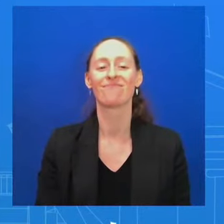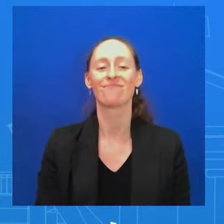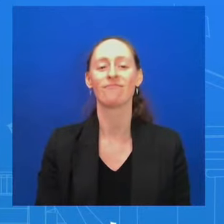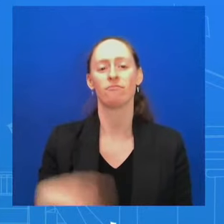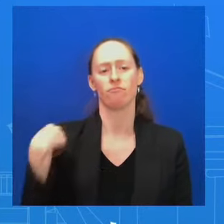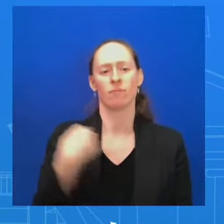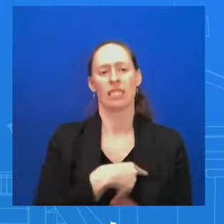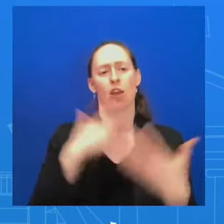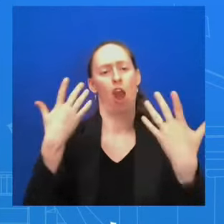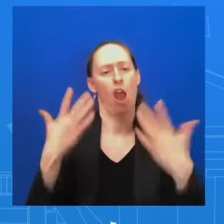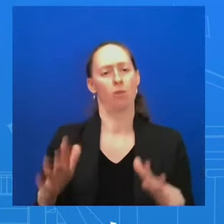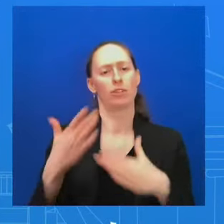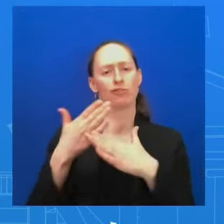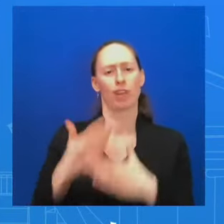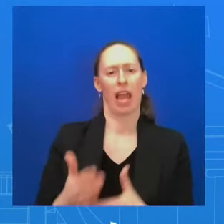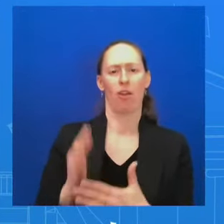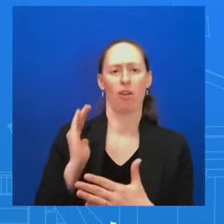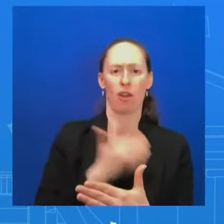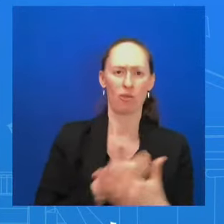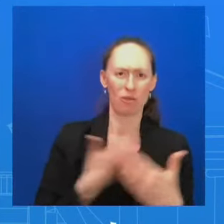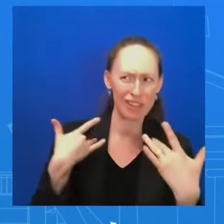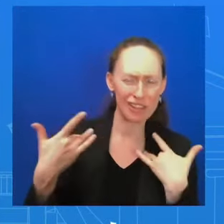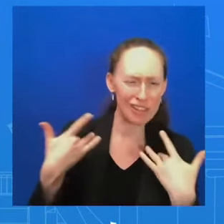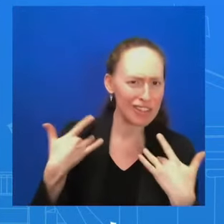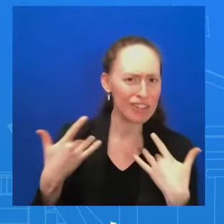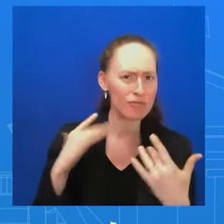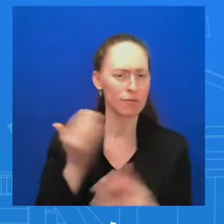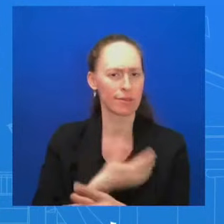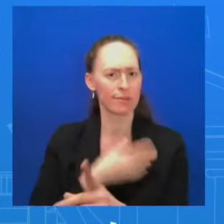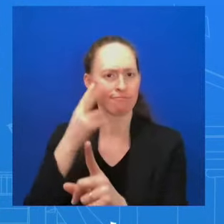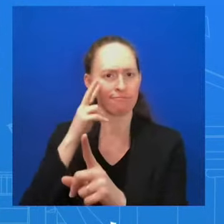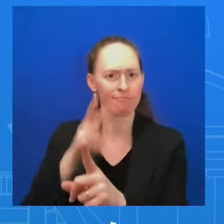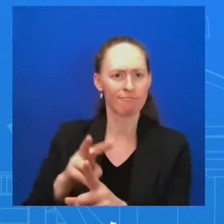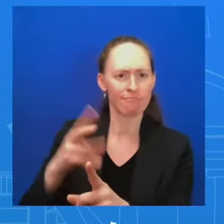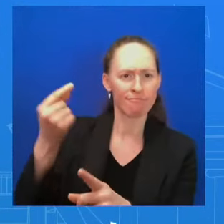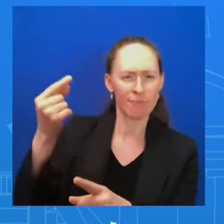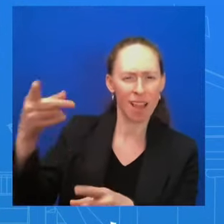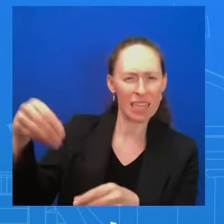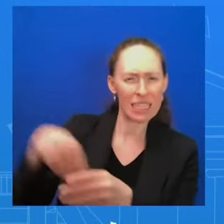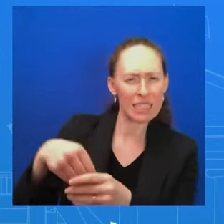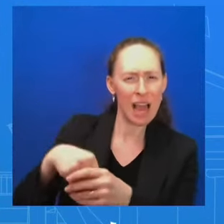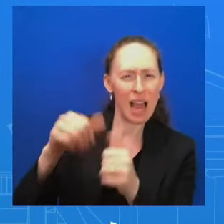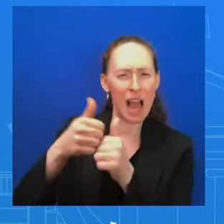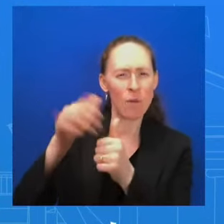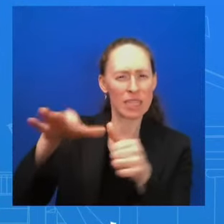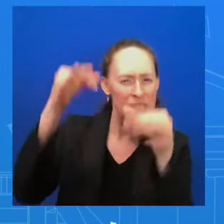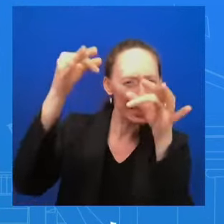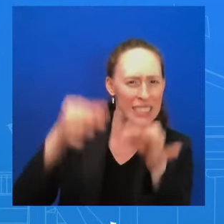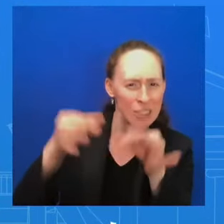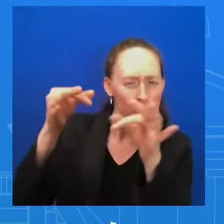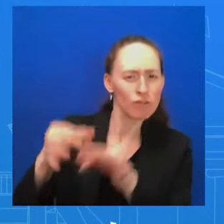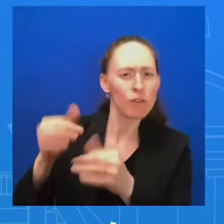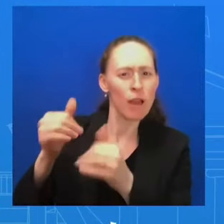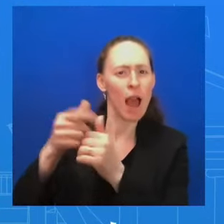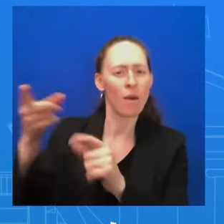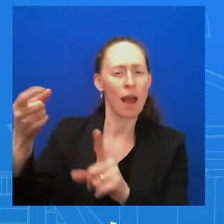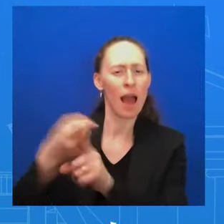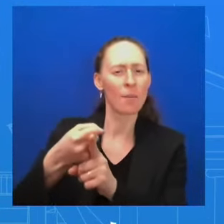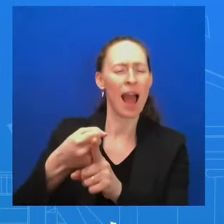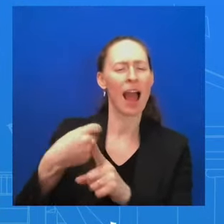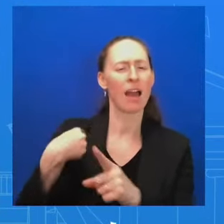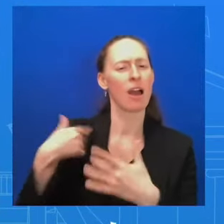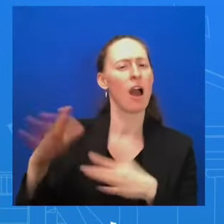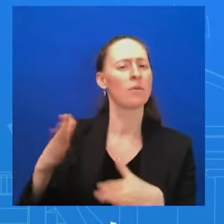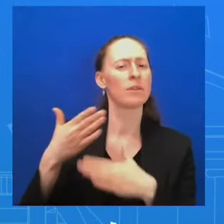which operations are being conducted and the speed and the energy with which